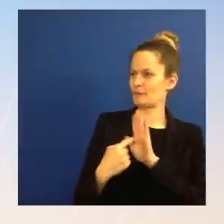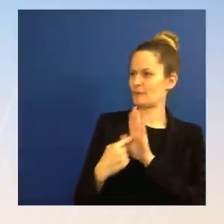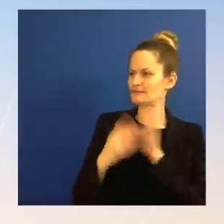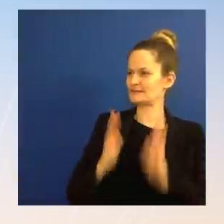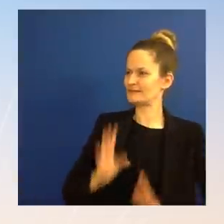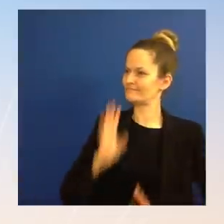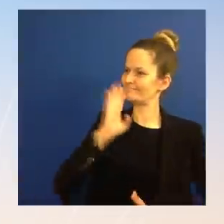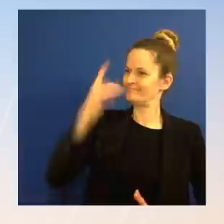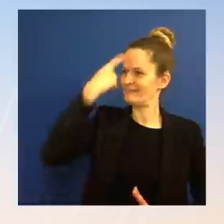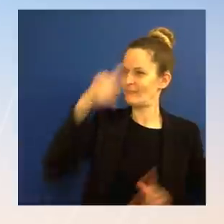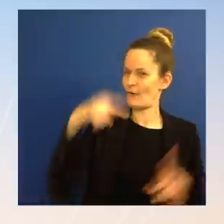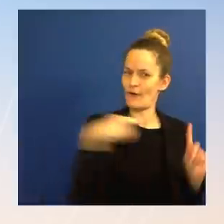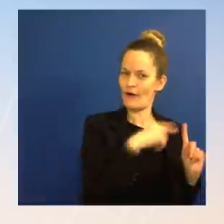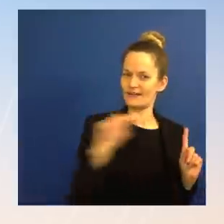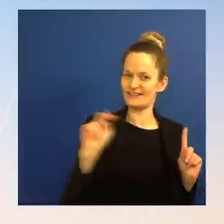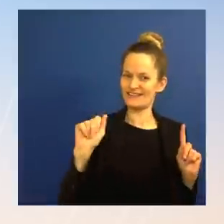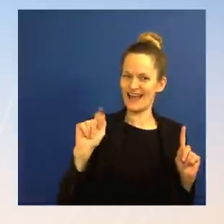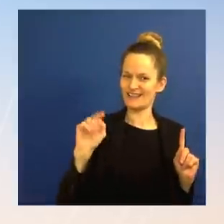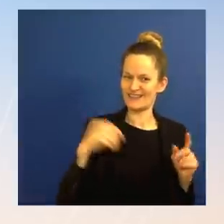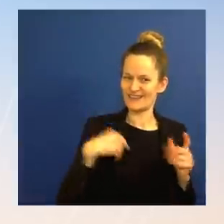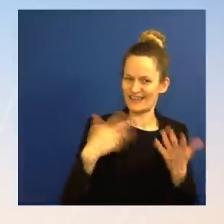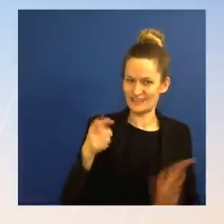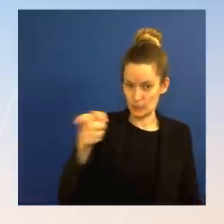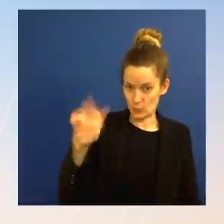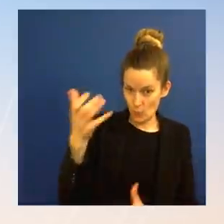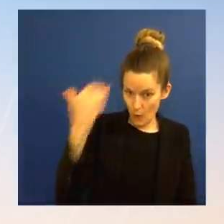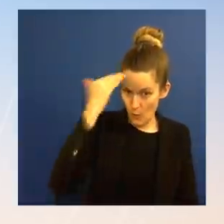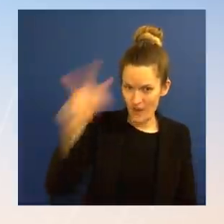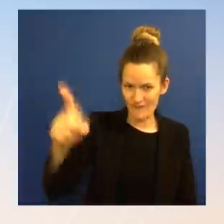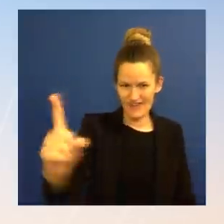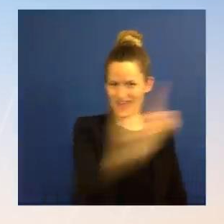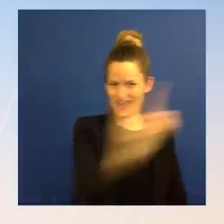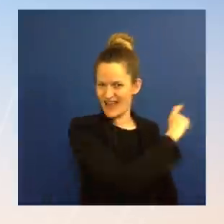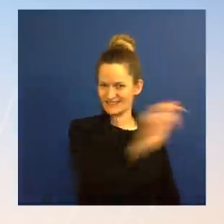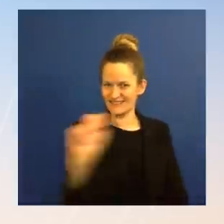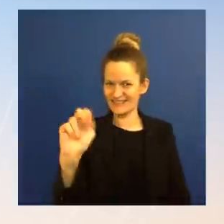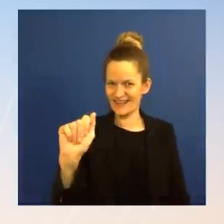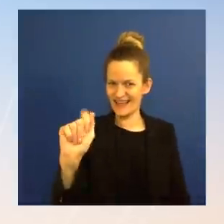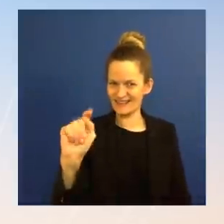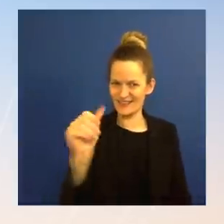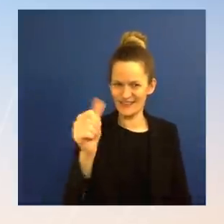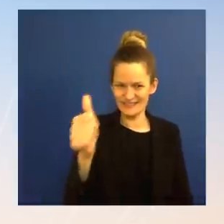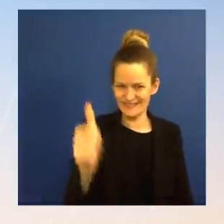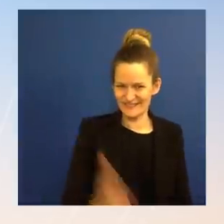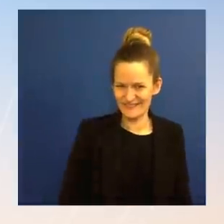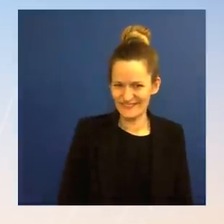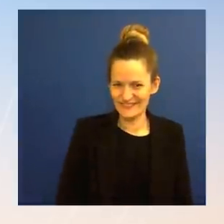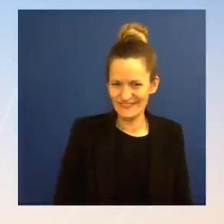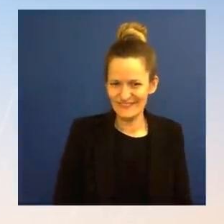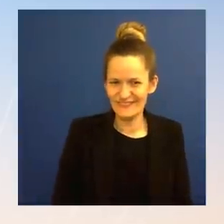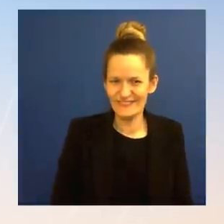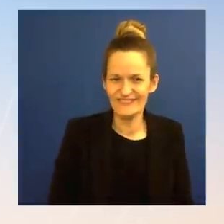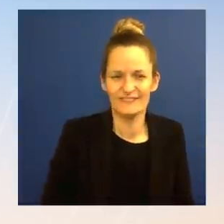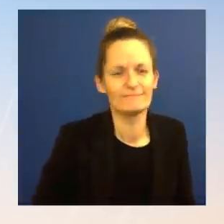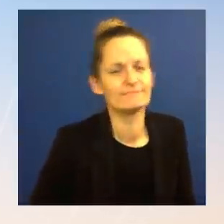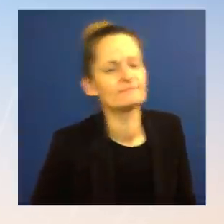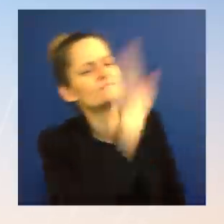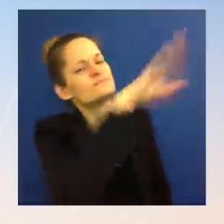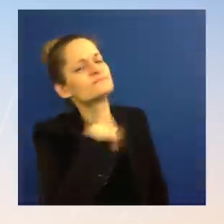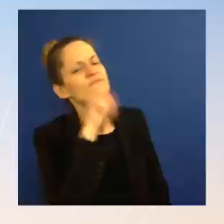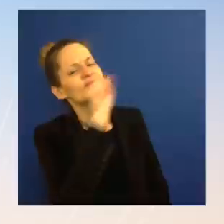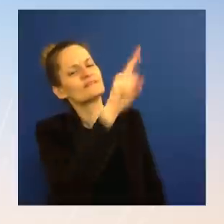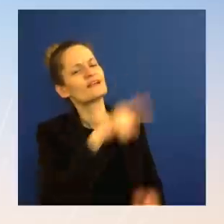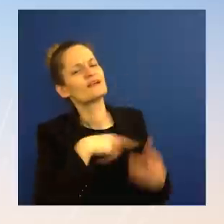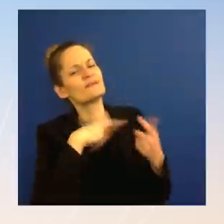to go back to Venezuela, if we can. Ms. Sure. I if you hear, you're probably going to not be able or just not answer, but we're going to ask them anyway. Ms. Going for it.